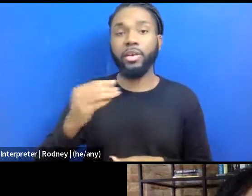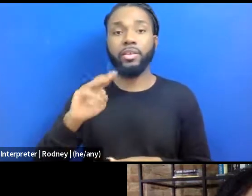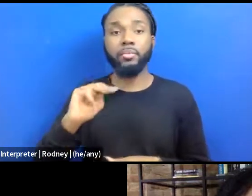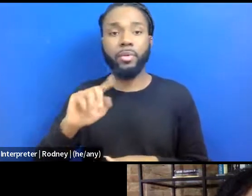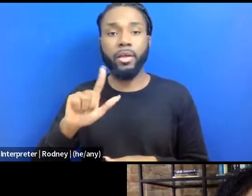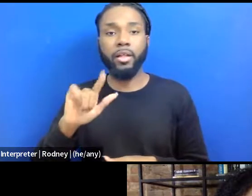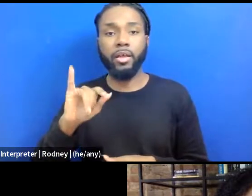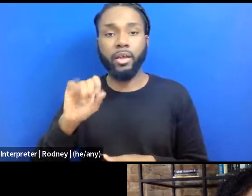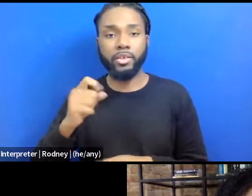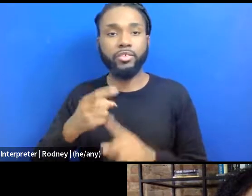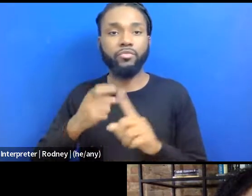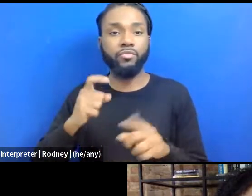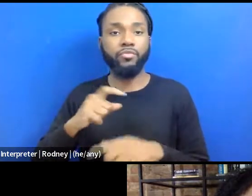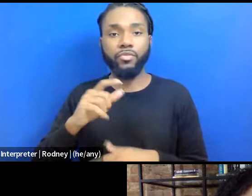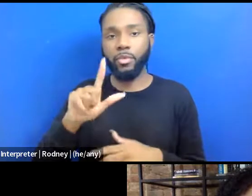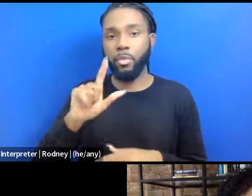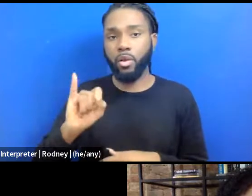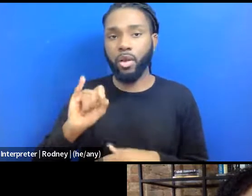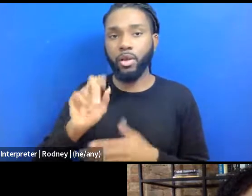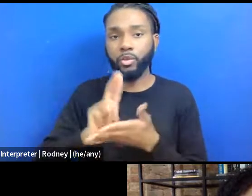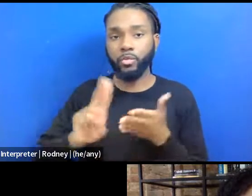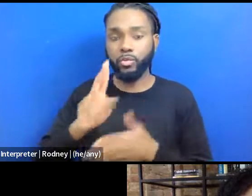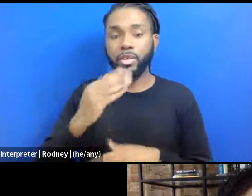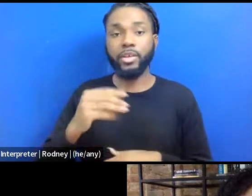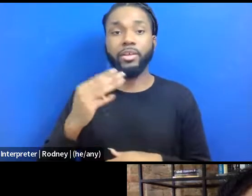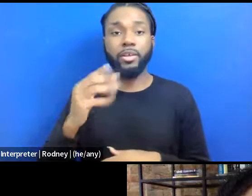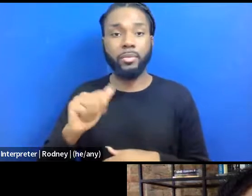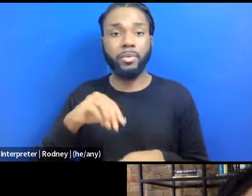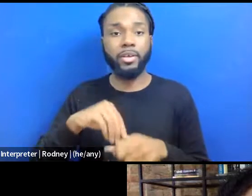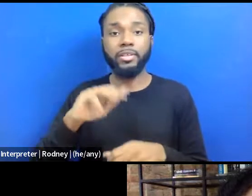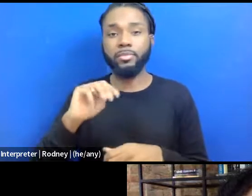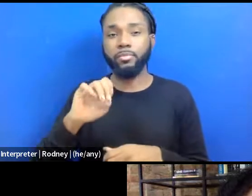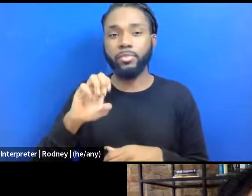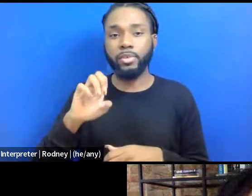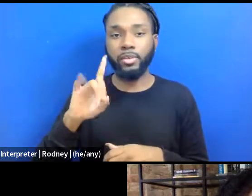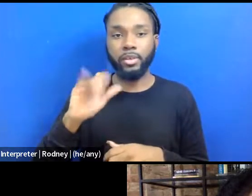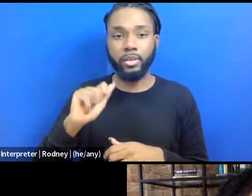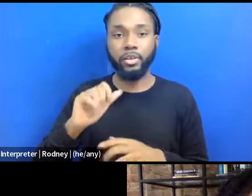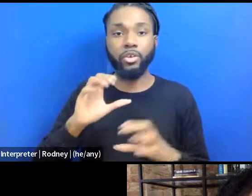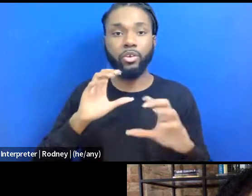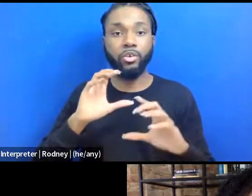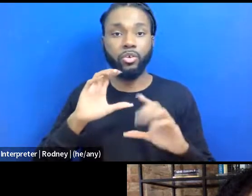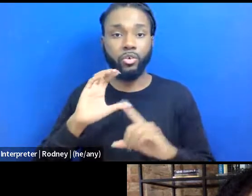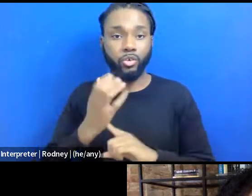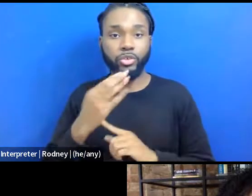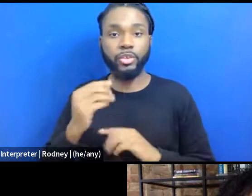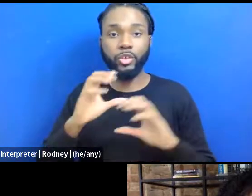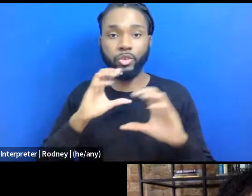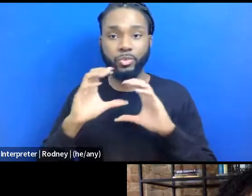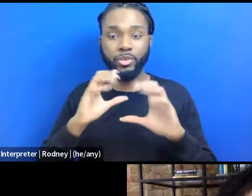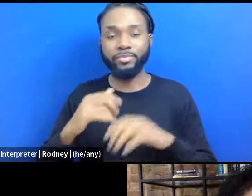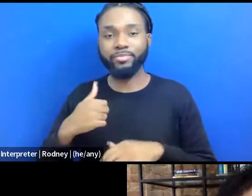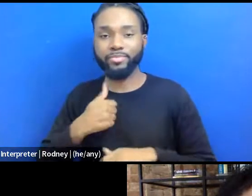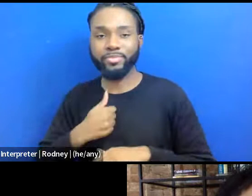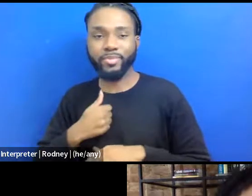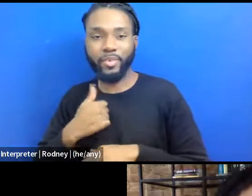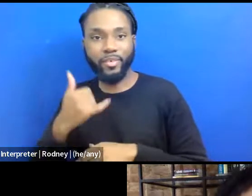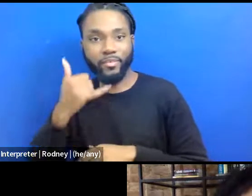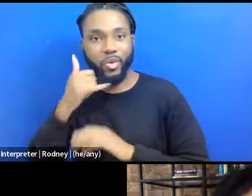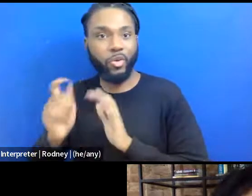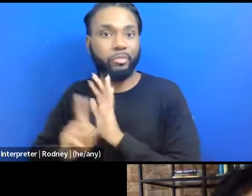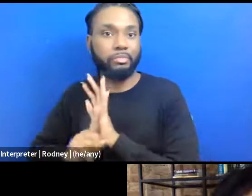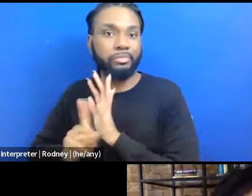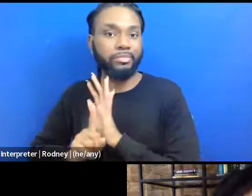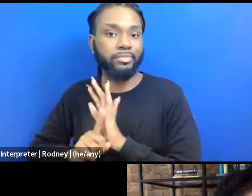from Long Island University, and an M.A. in media, culture, and communications. I'm so sorry that my phone is